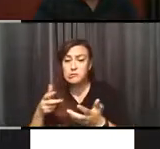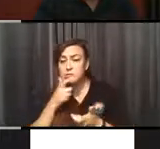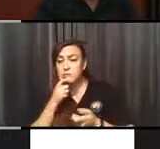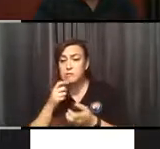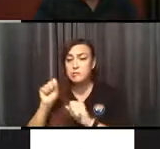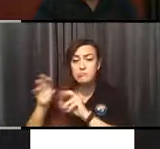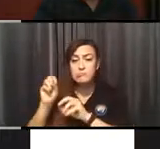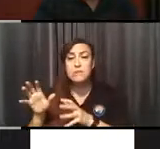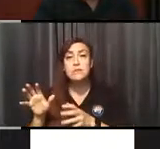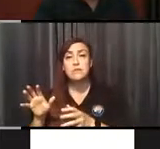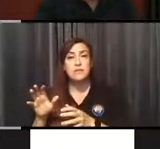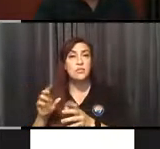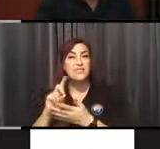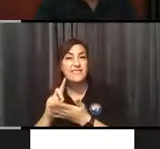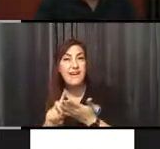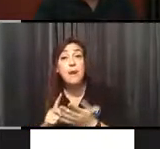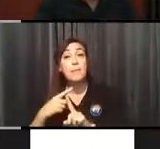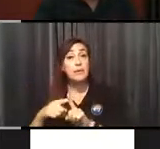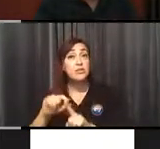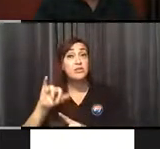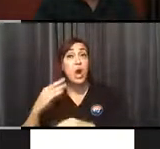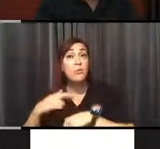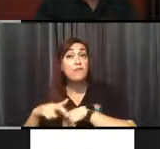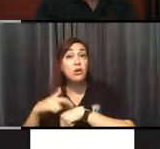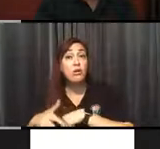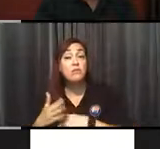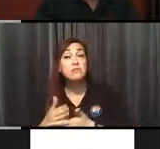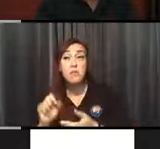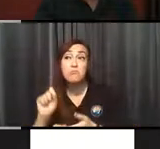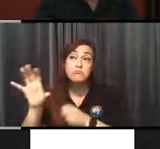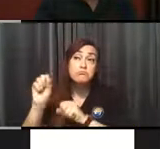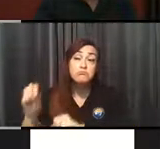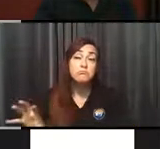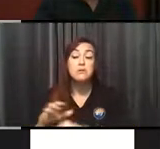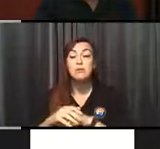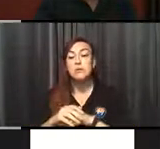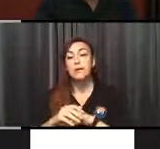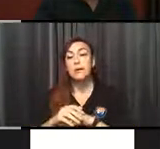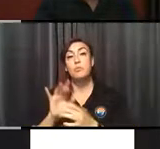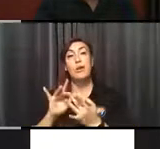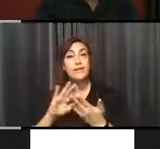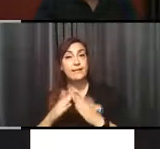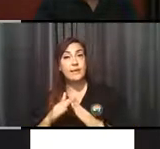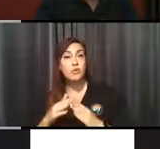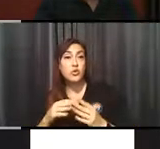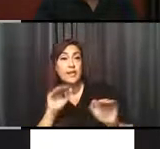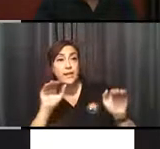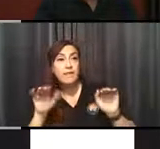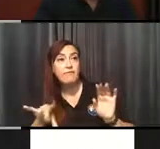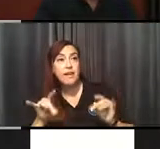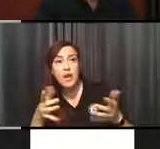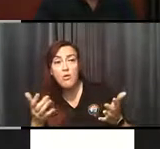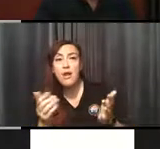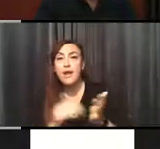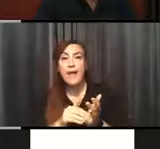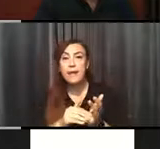resume design, also job referrals. We help with that. We contact the community and find out what, again, we